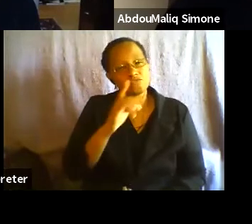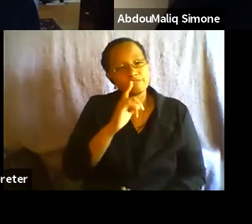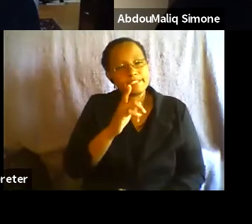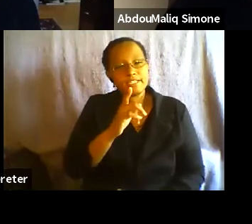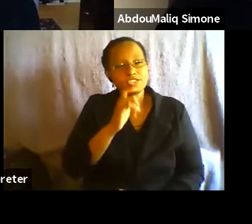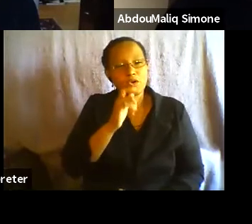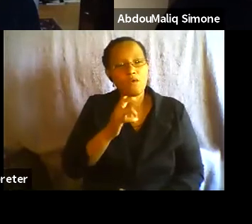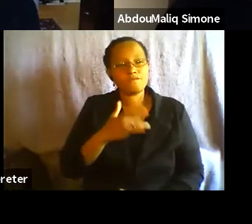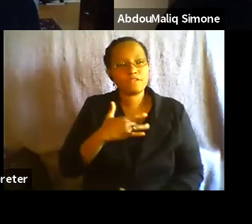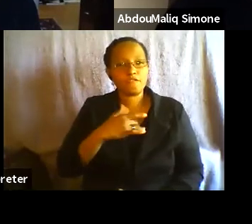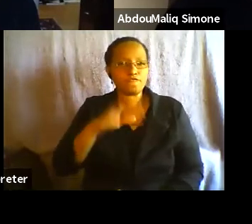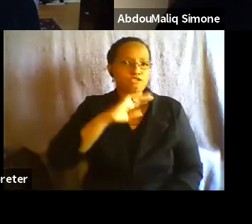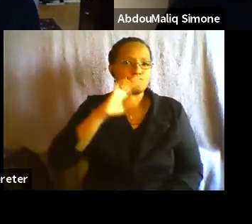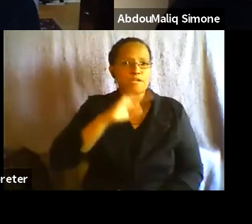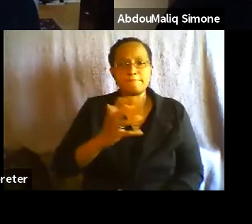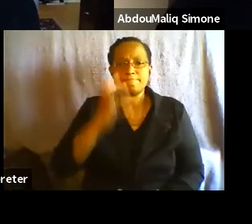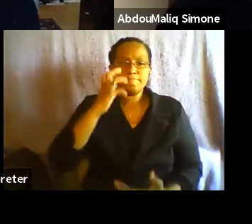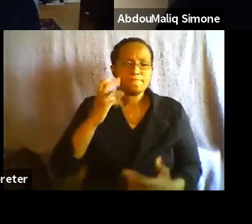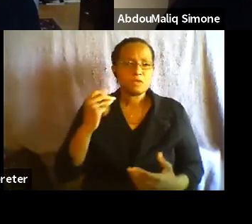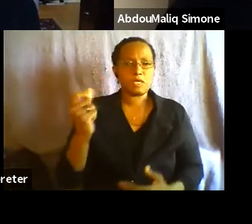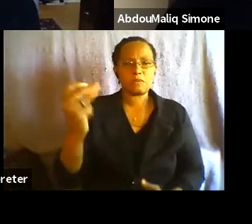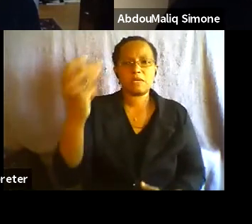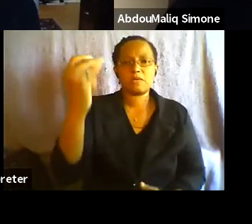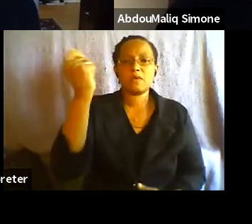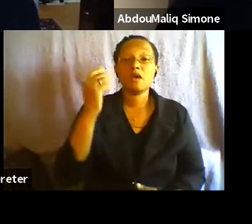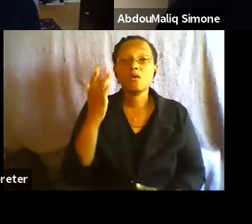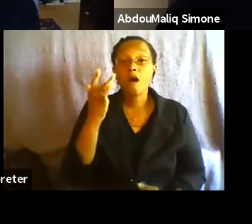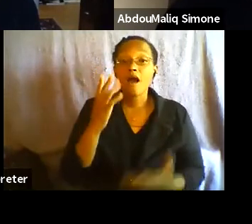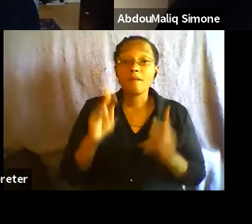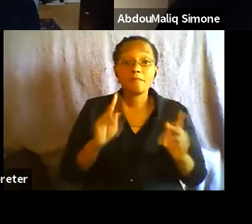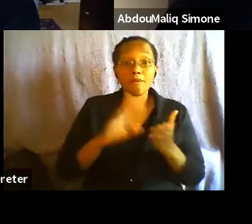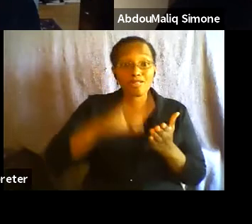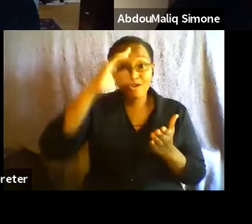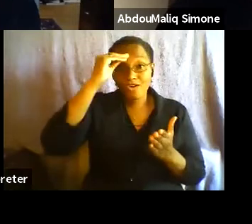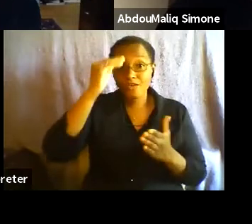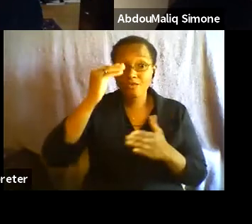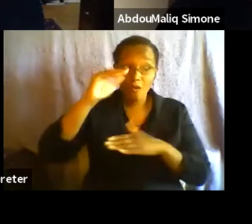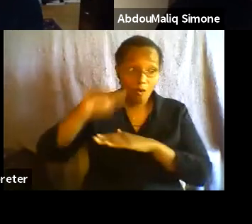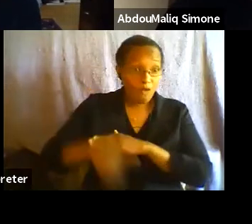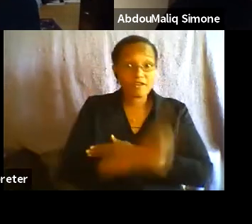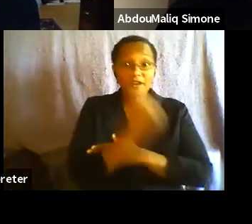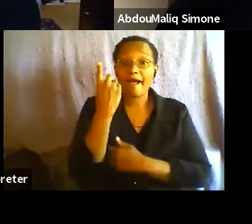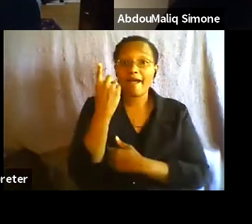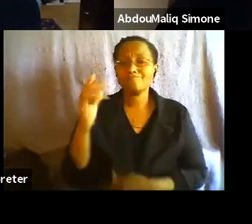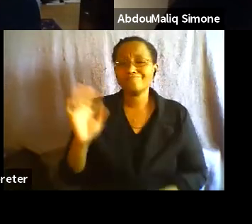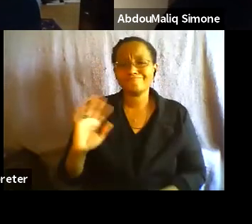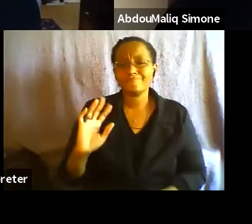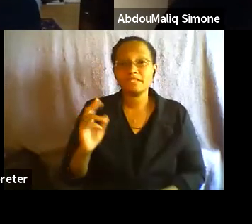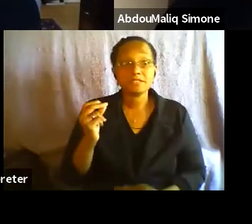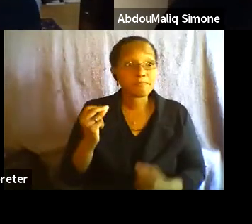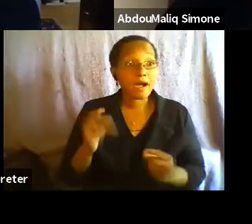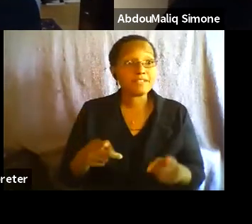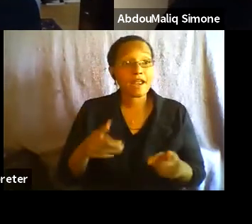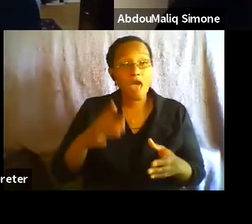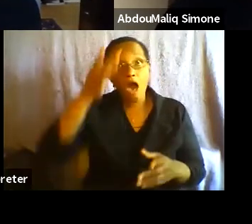quickly, um, because, you know, learning does not happen overnight and it's not a spontaneous thing that comes about. It's a process